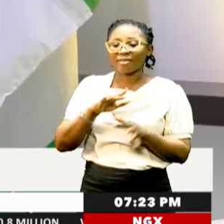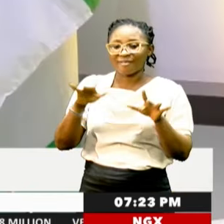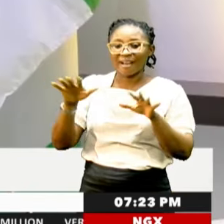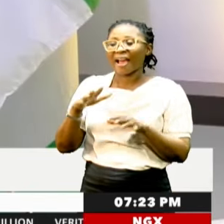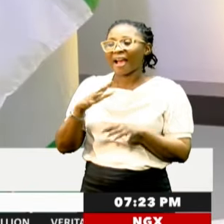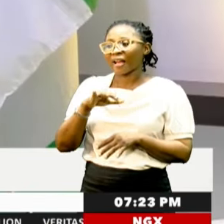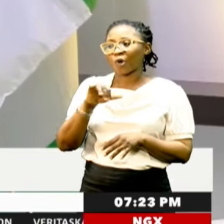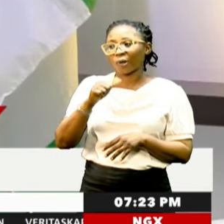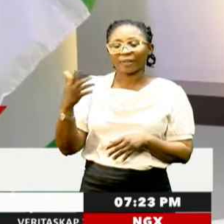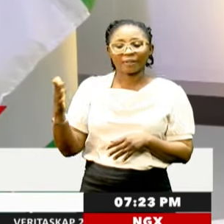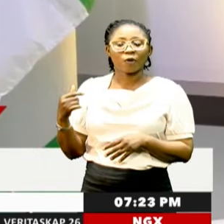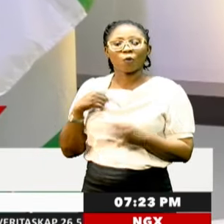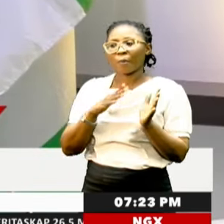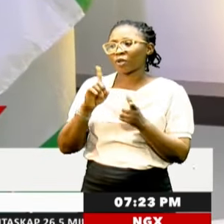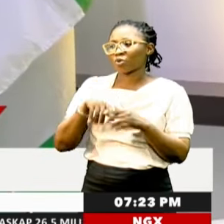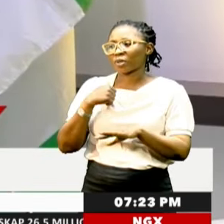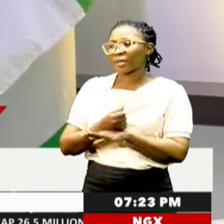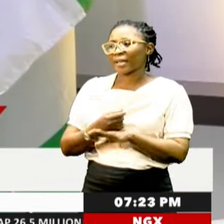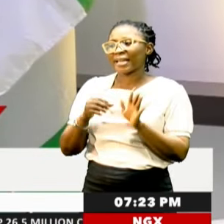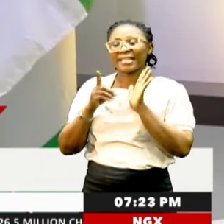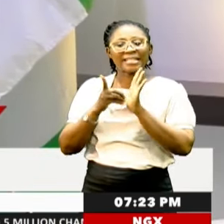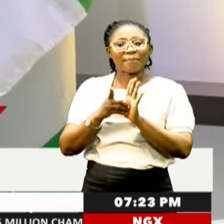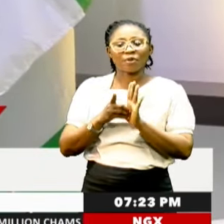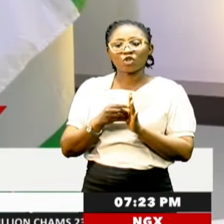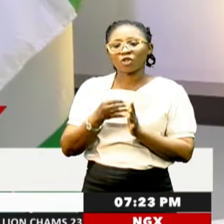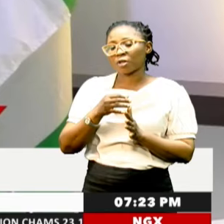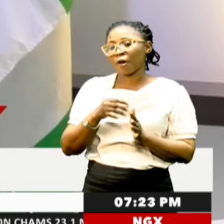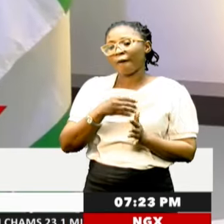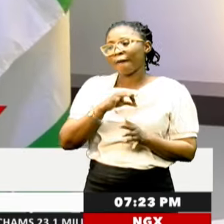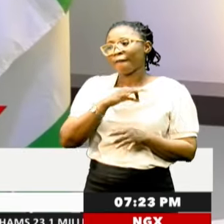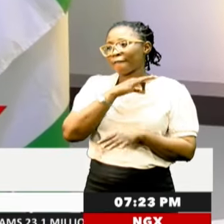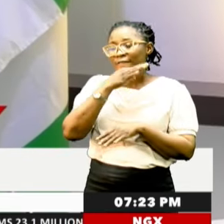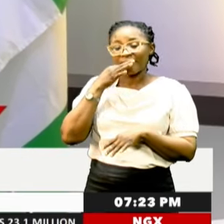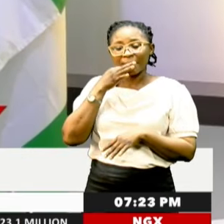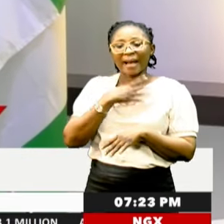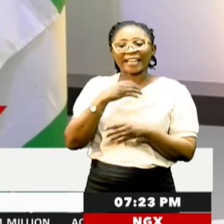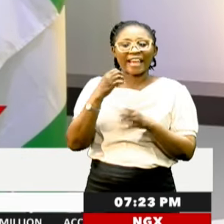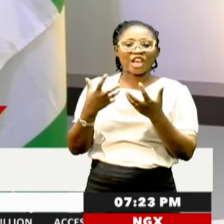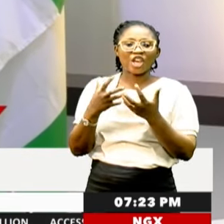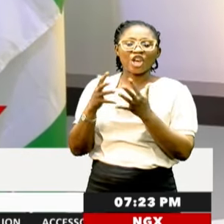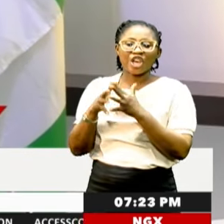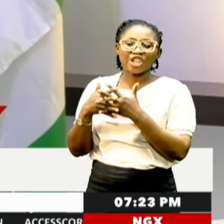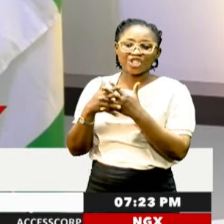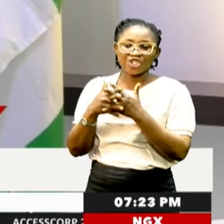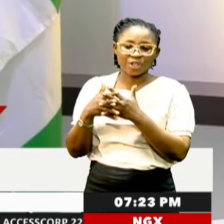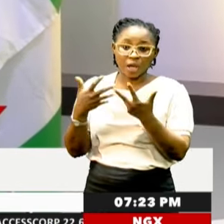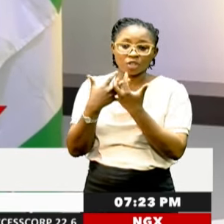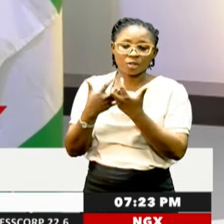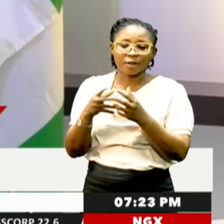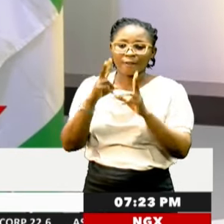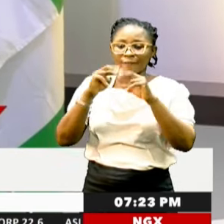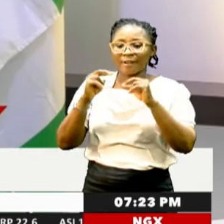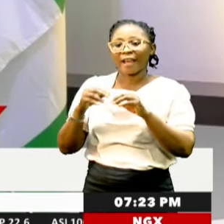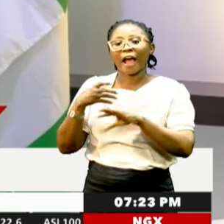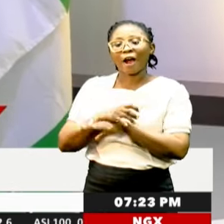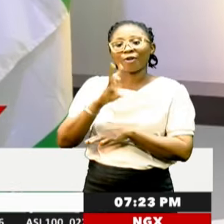We plan to establish demonstration farms and engineering villages across the six geopolitical zones, enabling